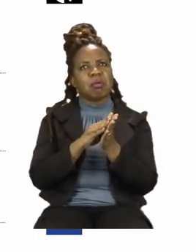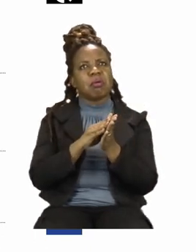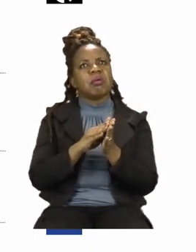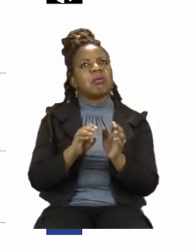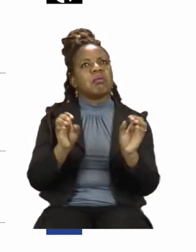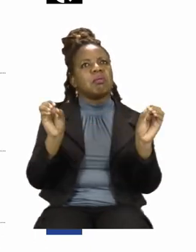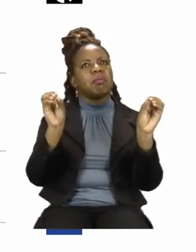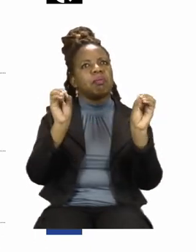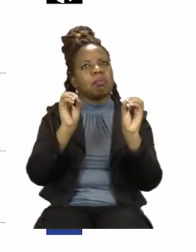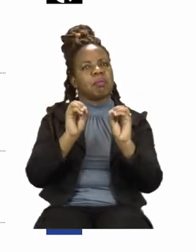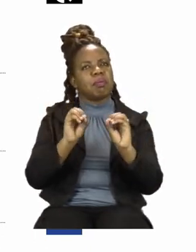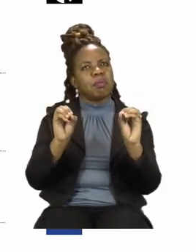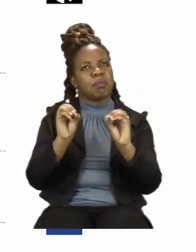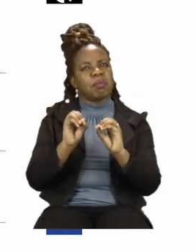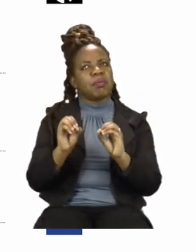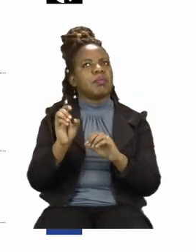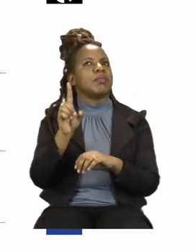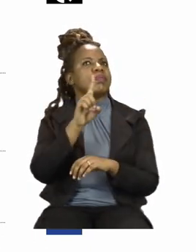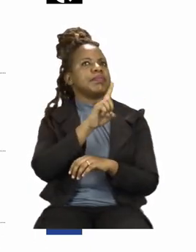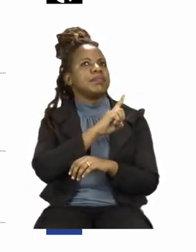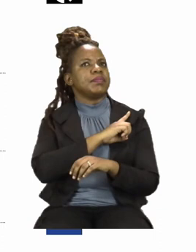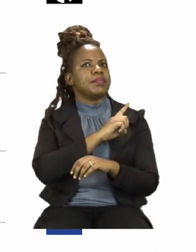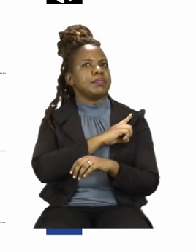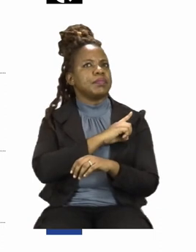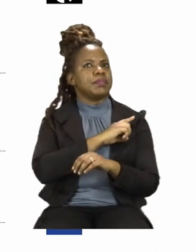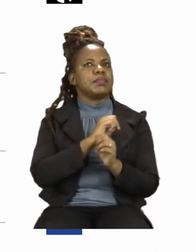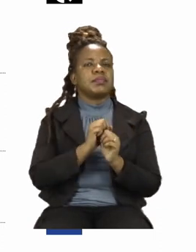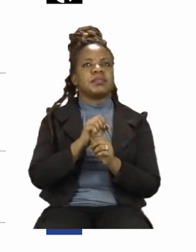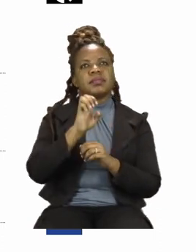doesn't Ellie have any germs?